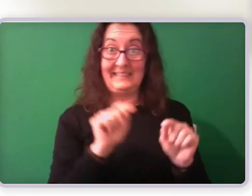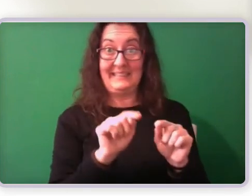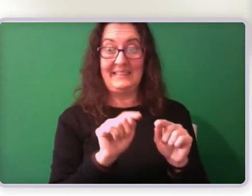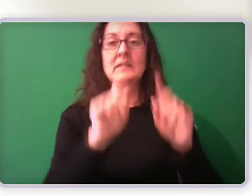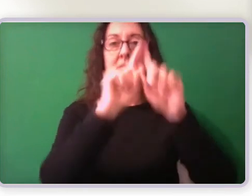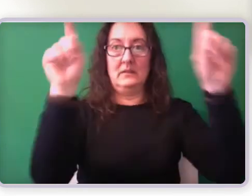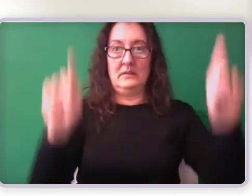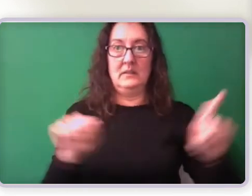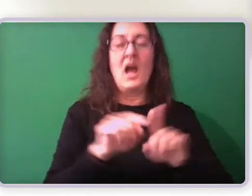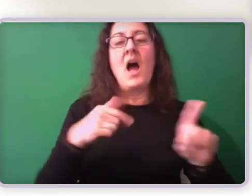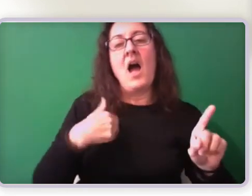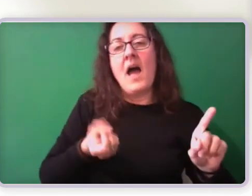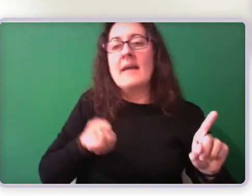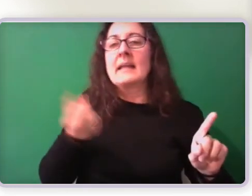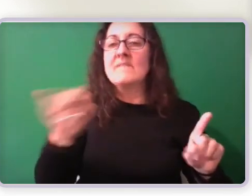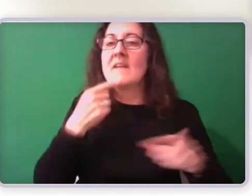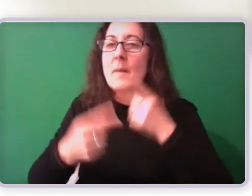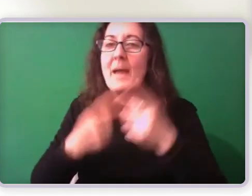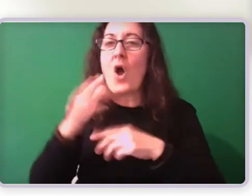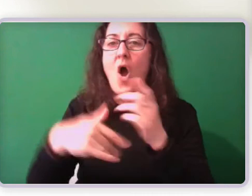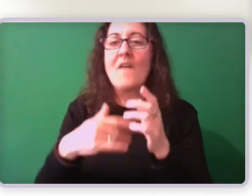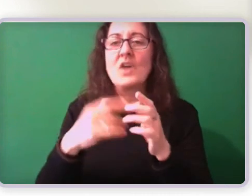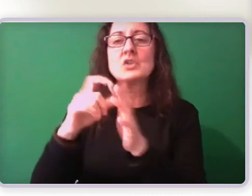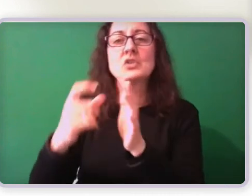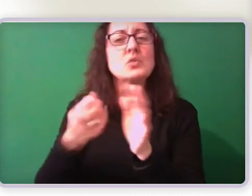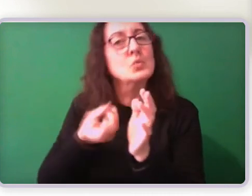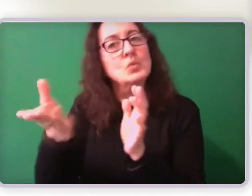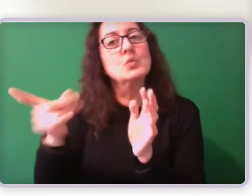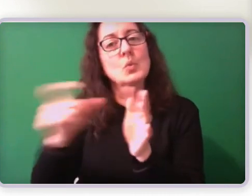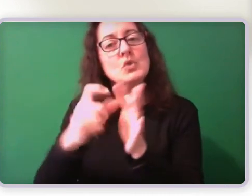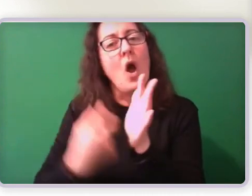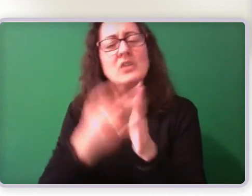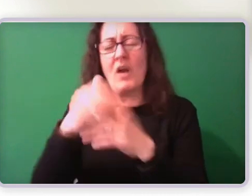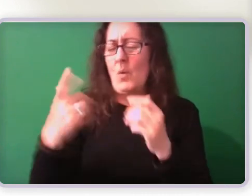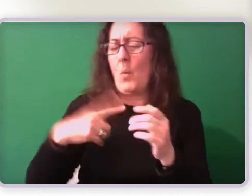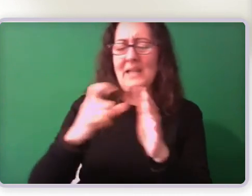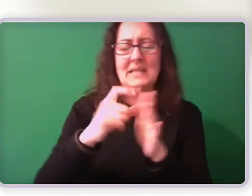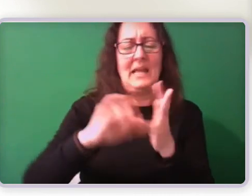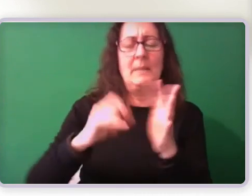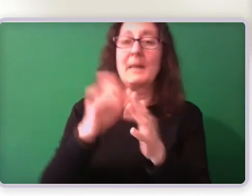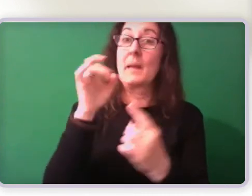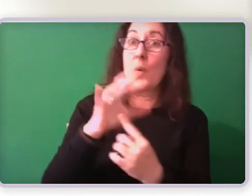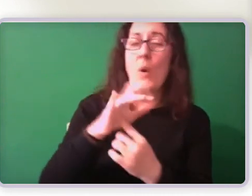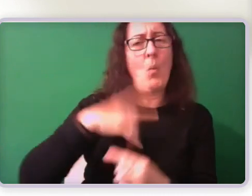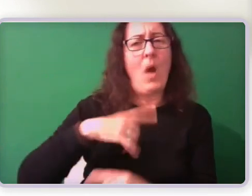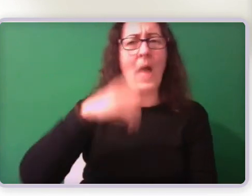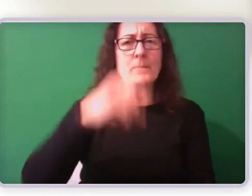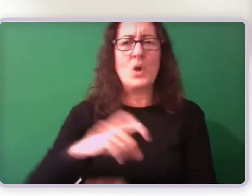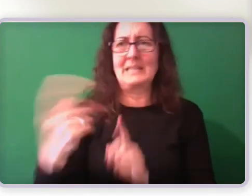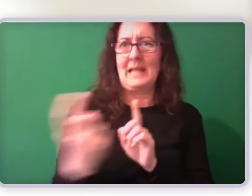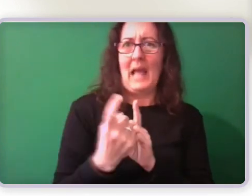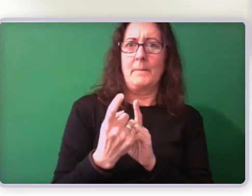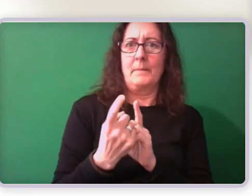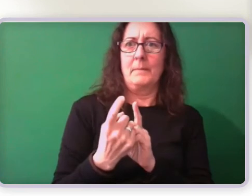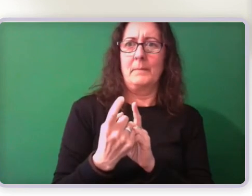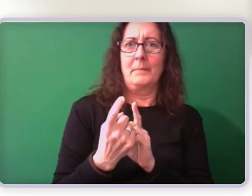doctors about why the DSP is important and why it is that this person is coming to them and asking for this information and why